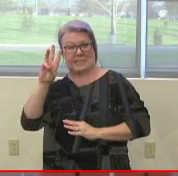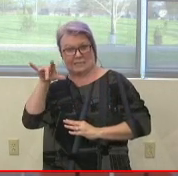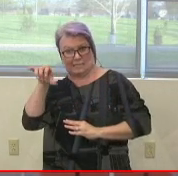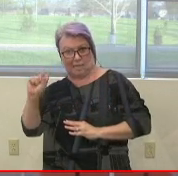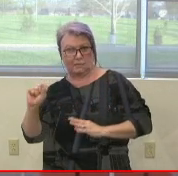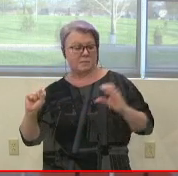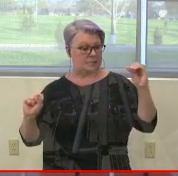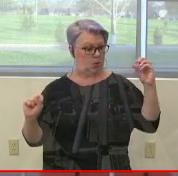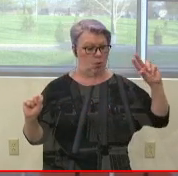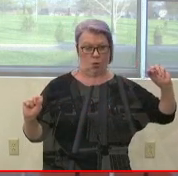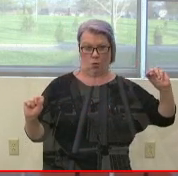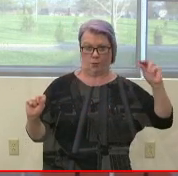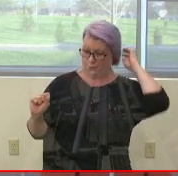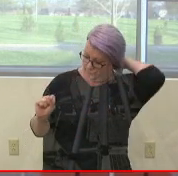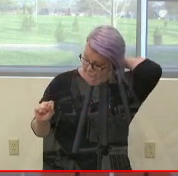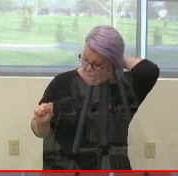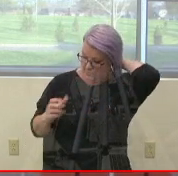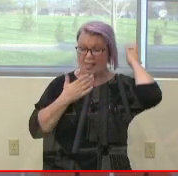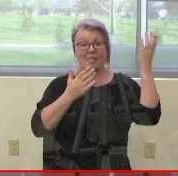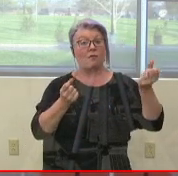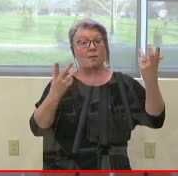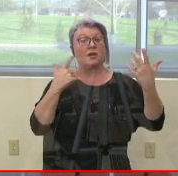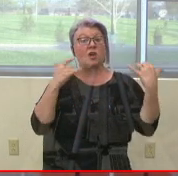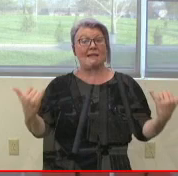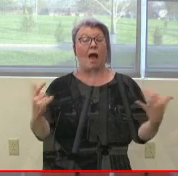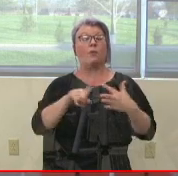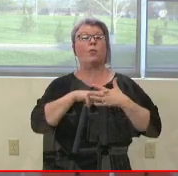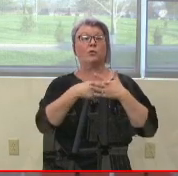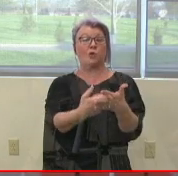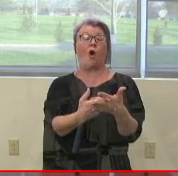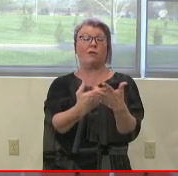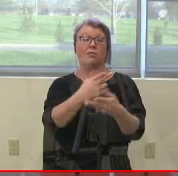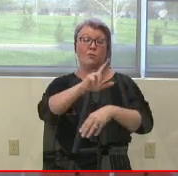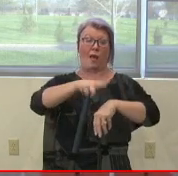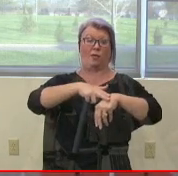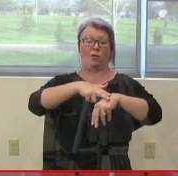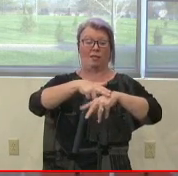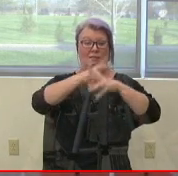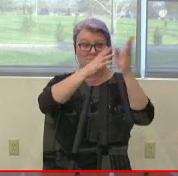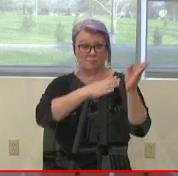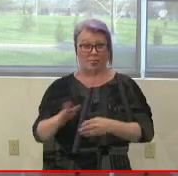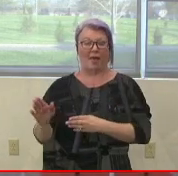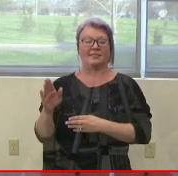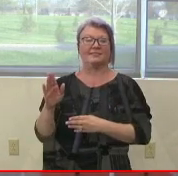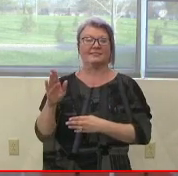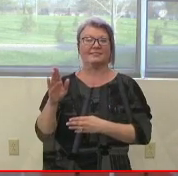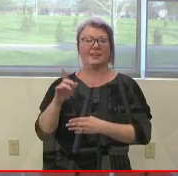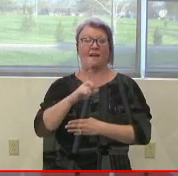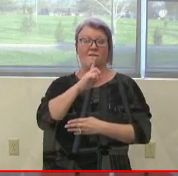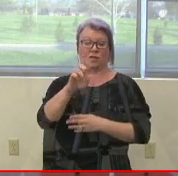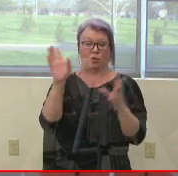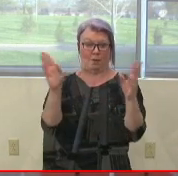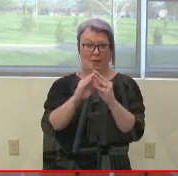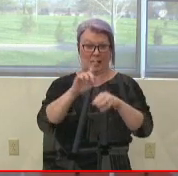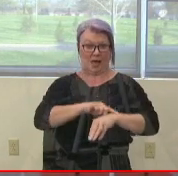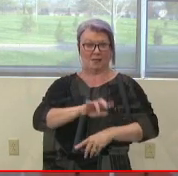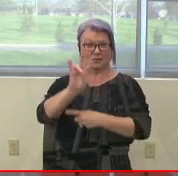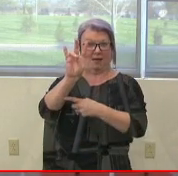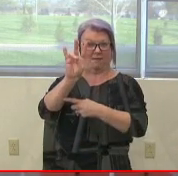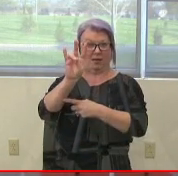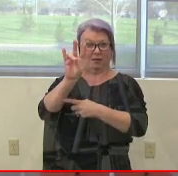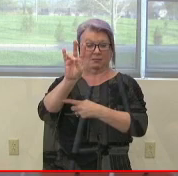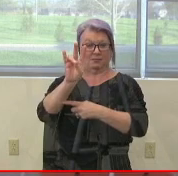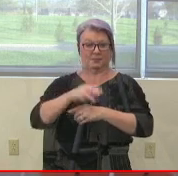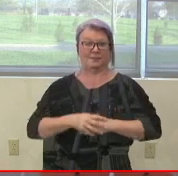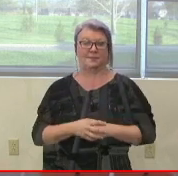We will begin our regularly scheduled official meeting at 7 p.m. begin our next at 8 p